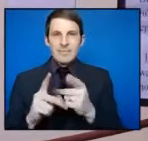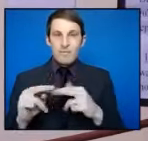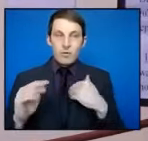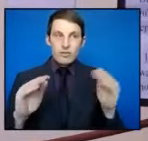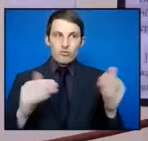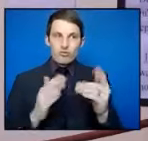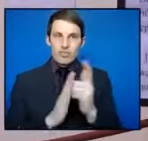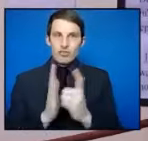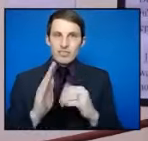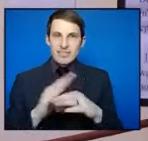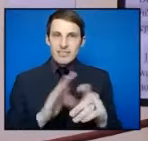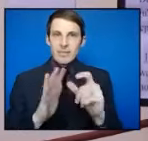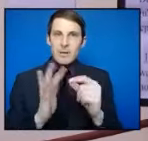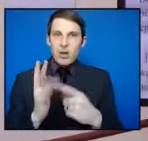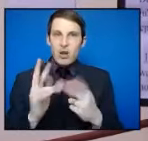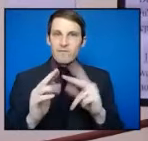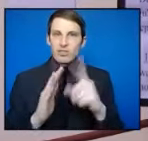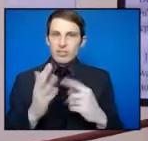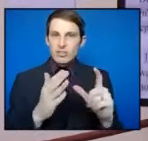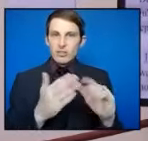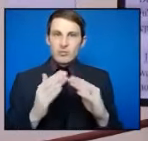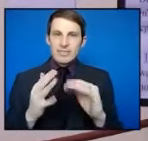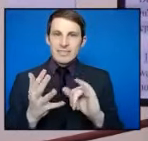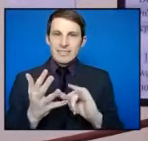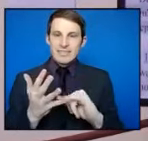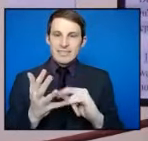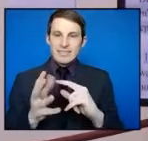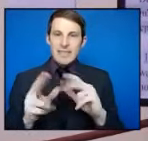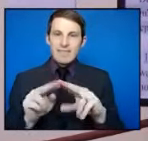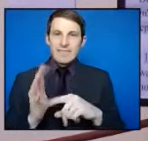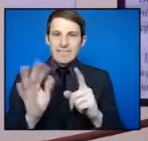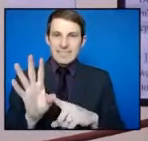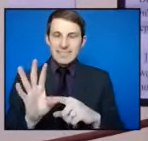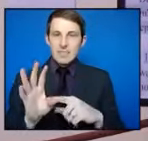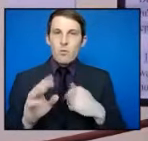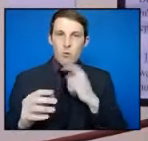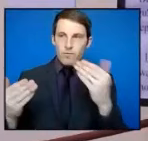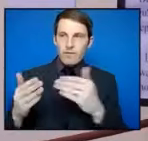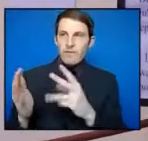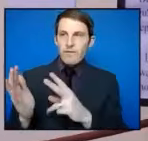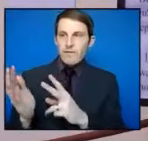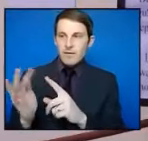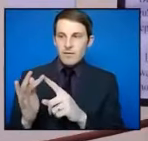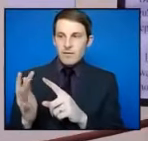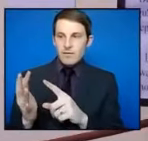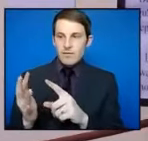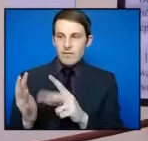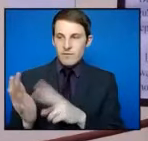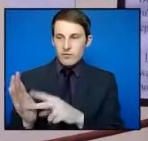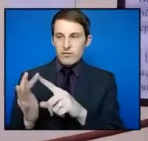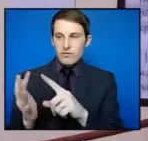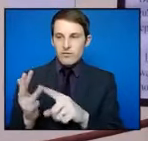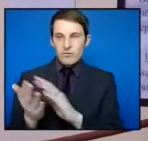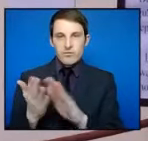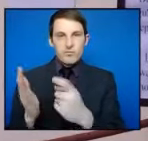of Justice and Community Safety, we would reach out to Verioc and the Commissioner and talk that through and get their insights in terms of how